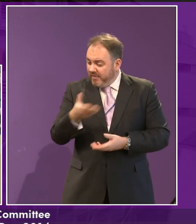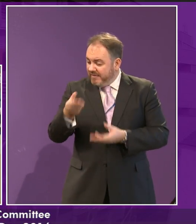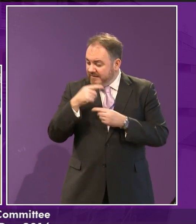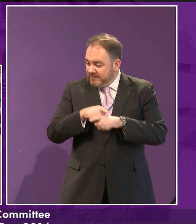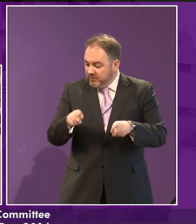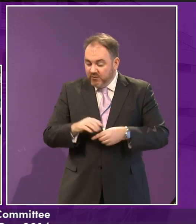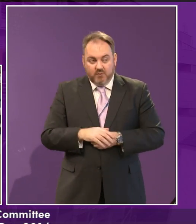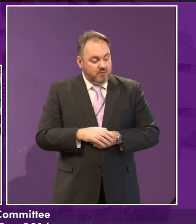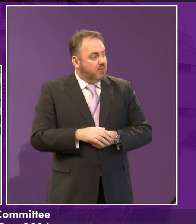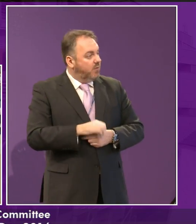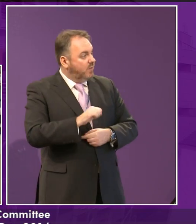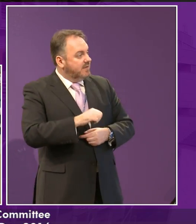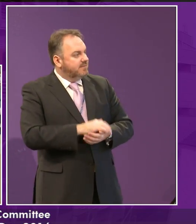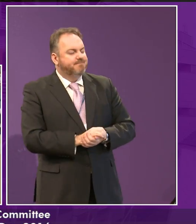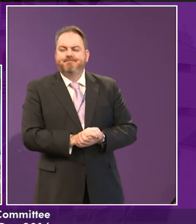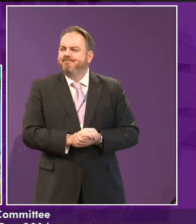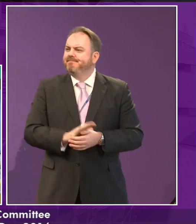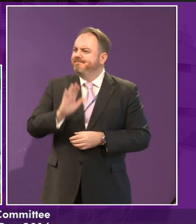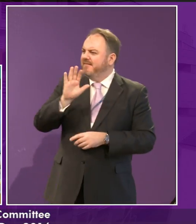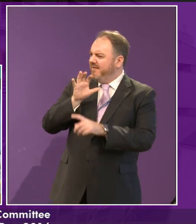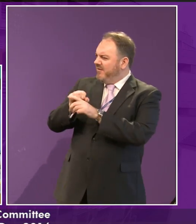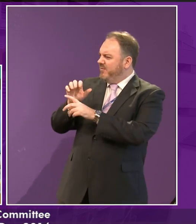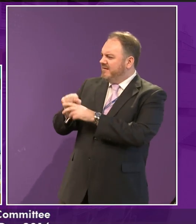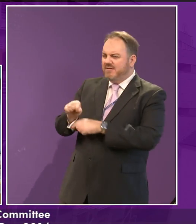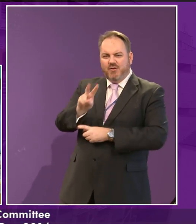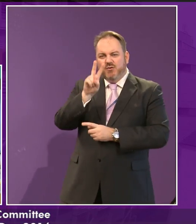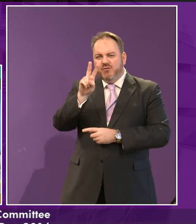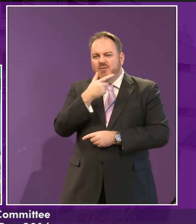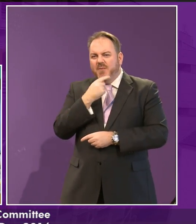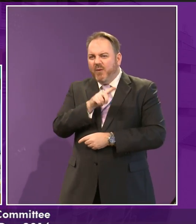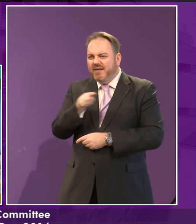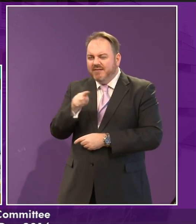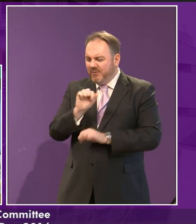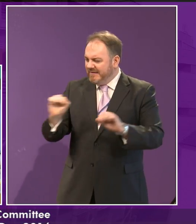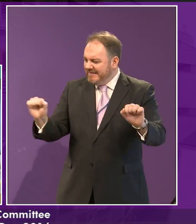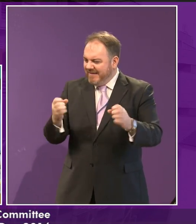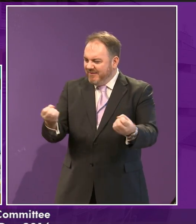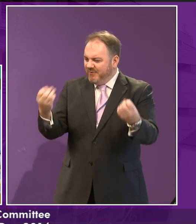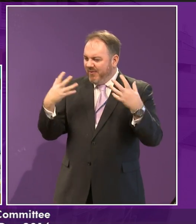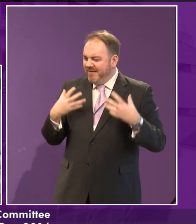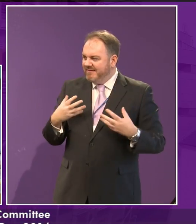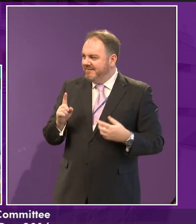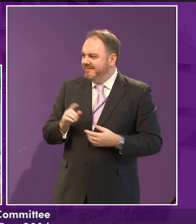The other two boys that have not contributed yet, if you do, want to have something to say? Do you want to tell us your name?